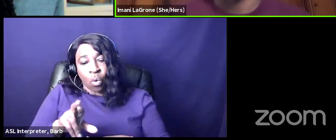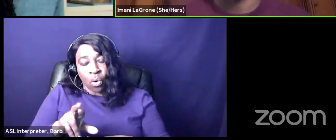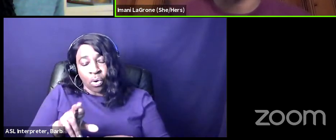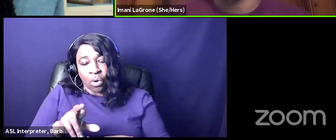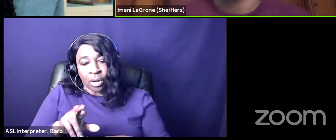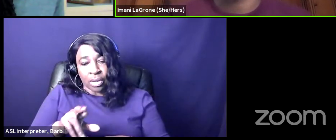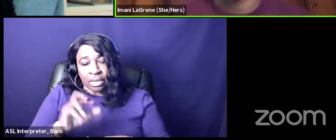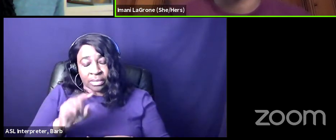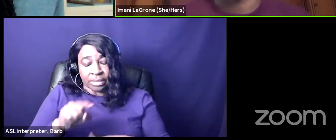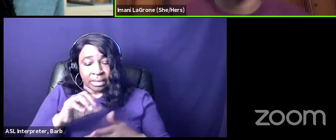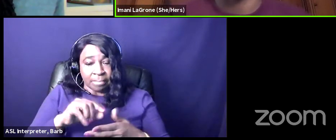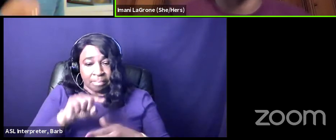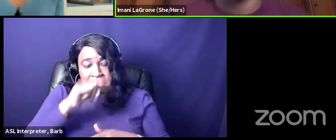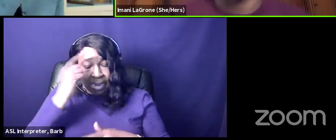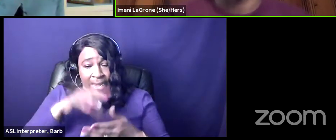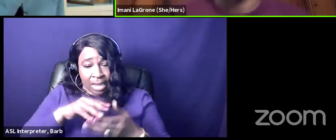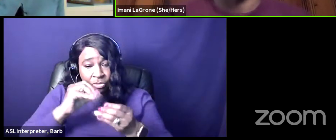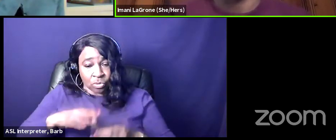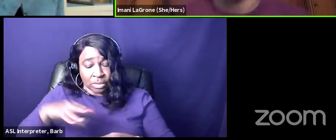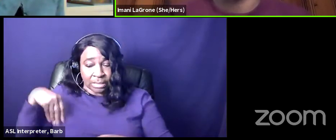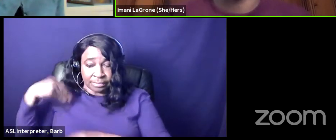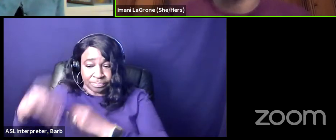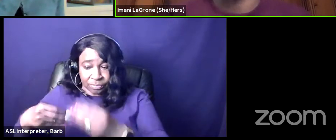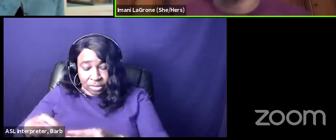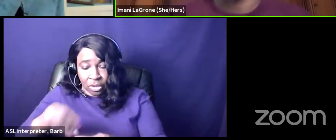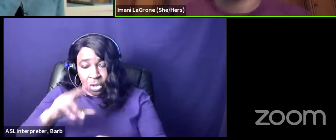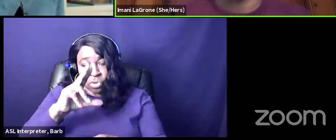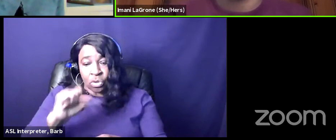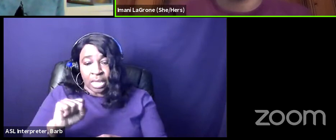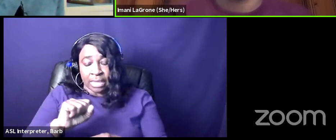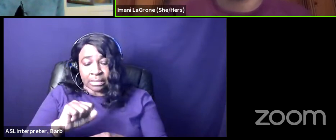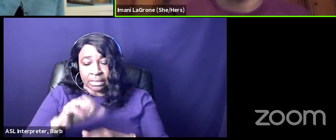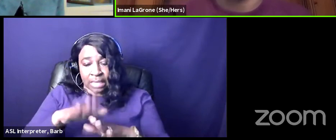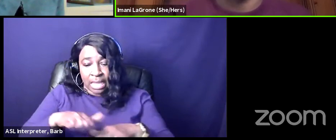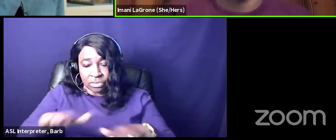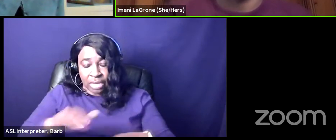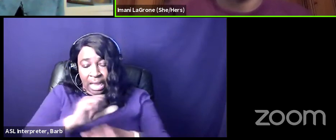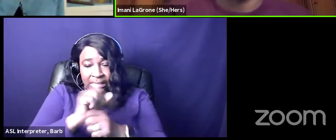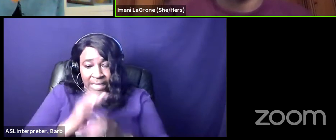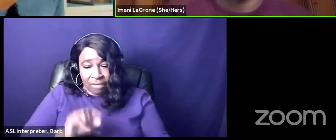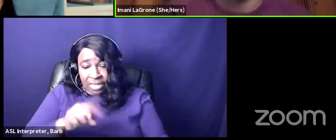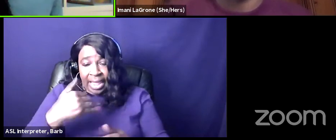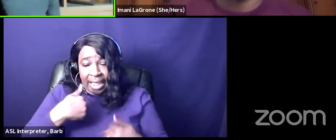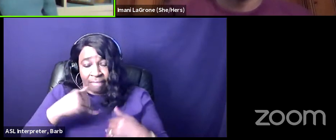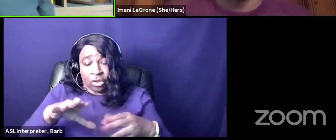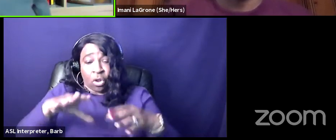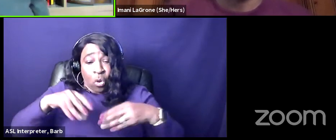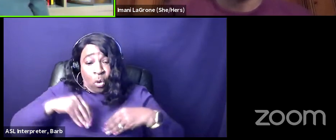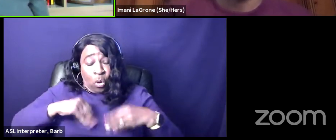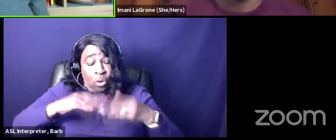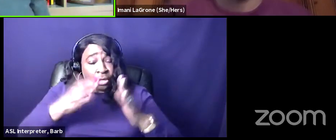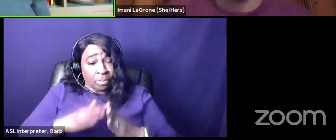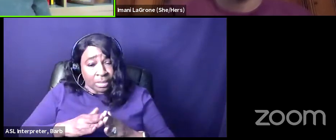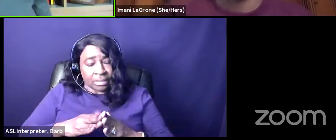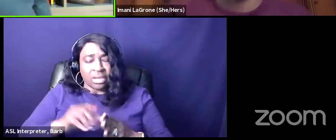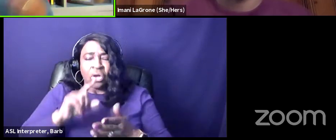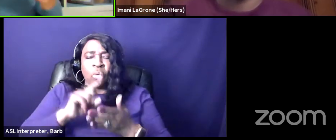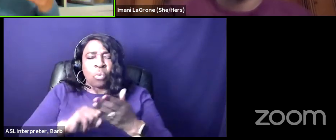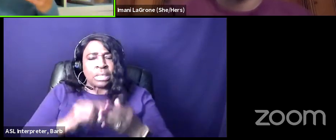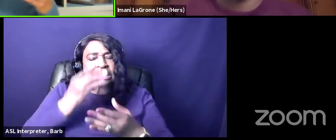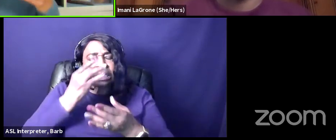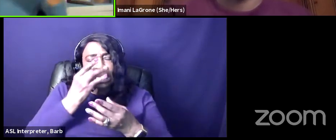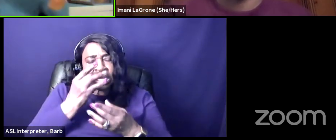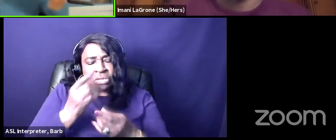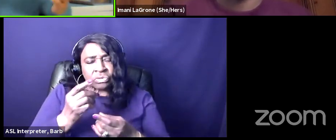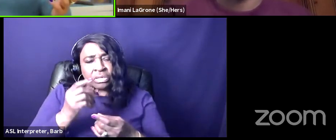students and descendants of u.s chattel slavery have any org or community of their own as well well so interesting so like you know